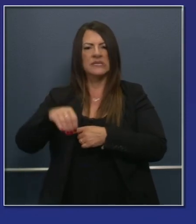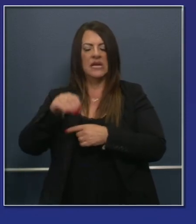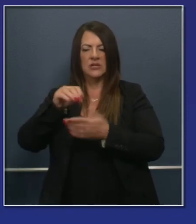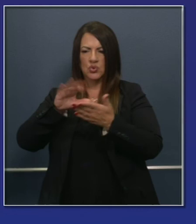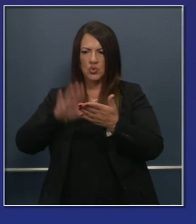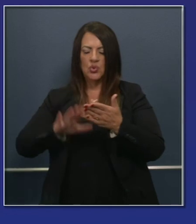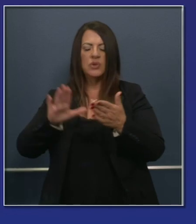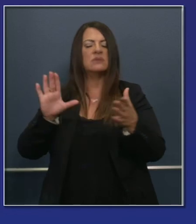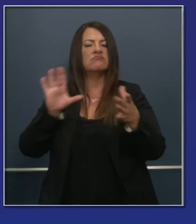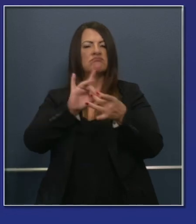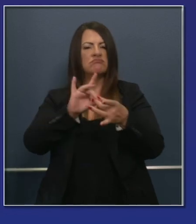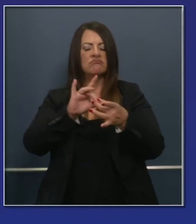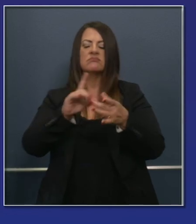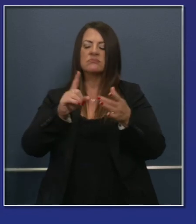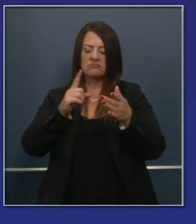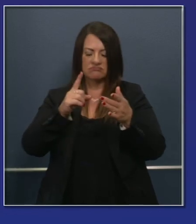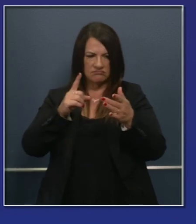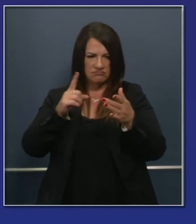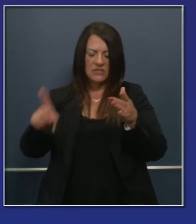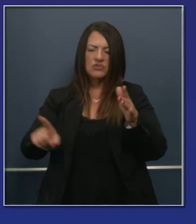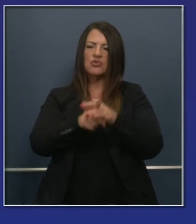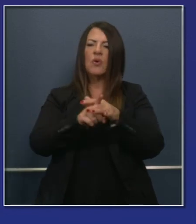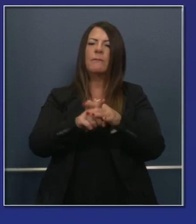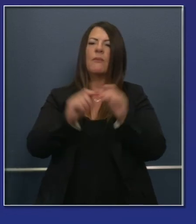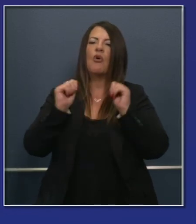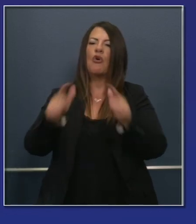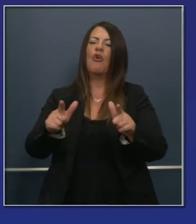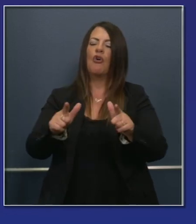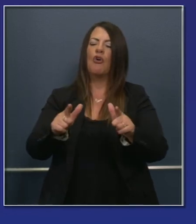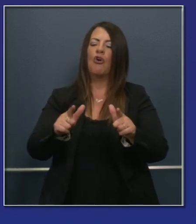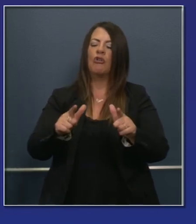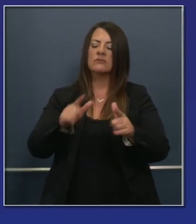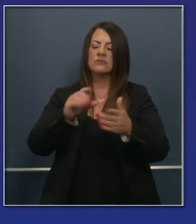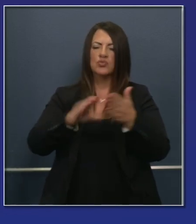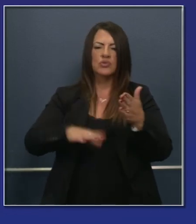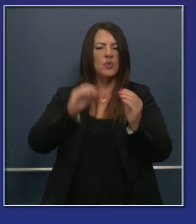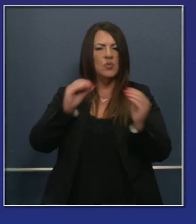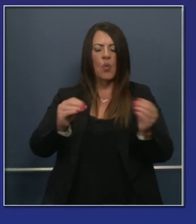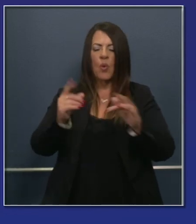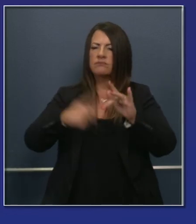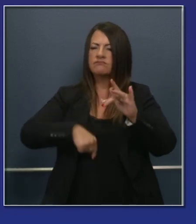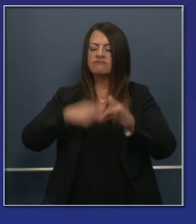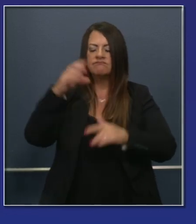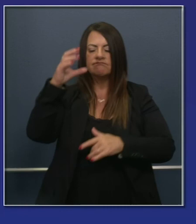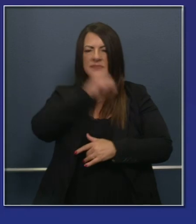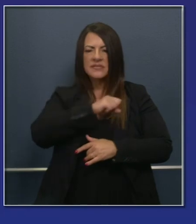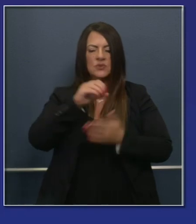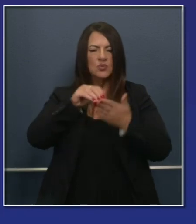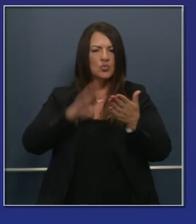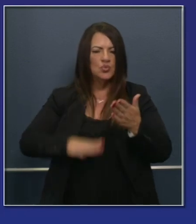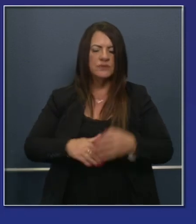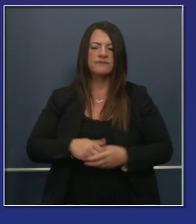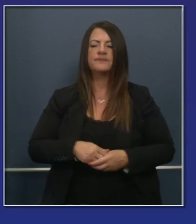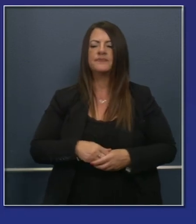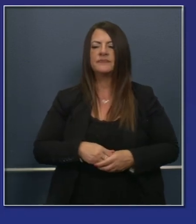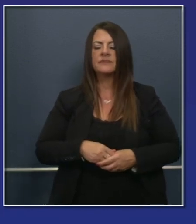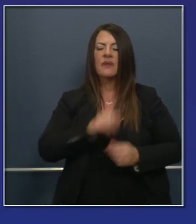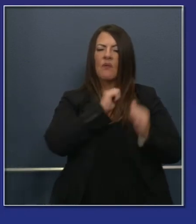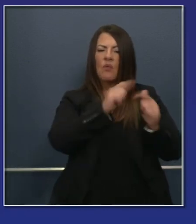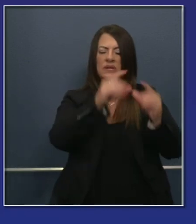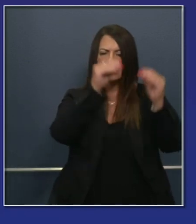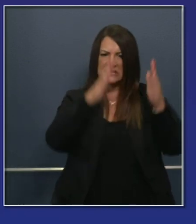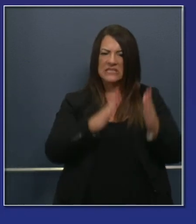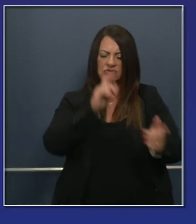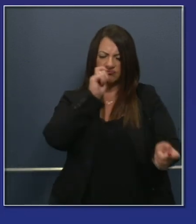by day two of classes. This district has overhauled all of its curriculum plans in the subject areas